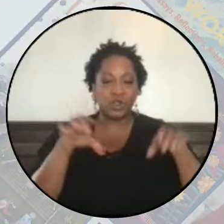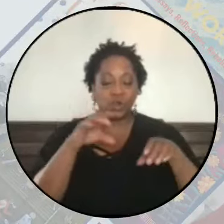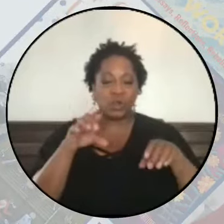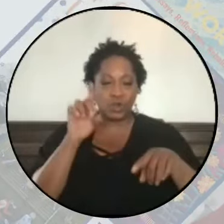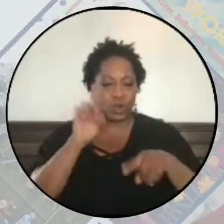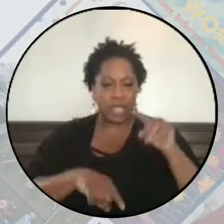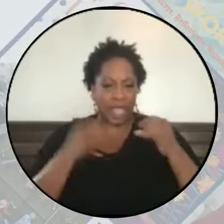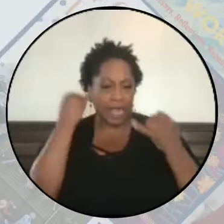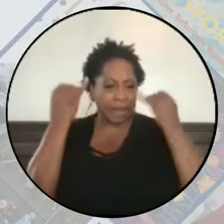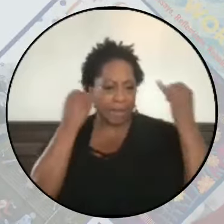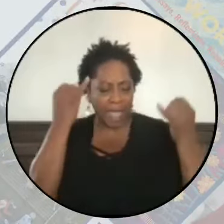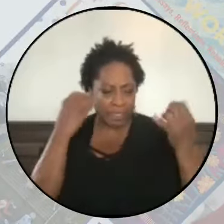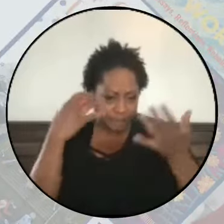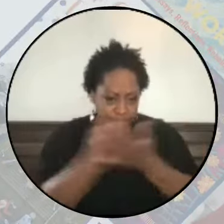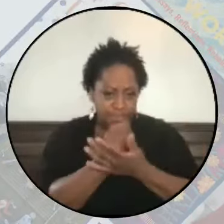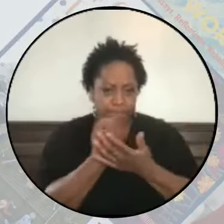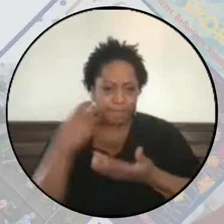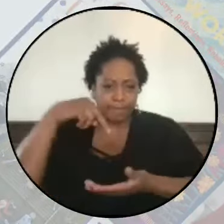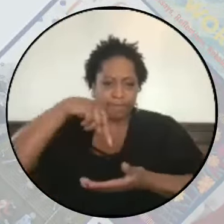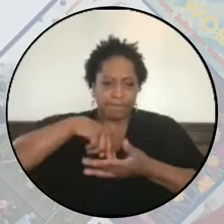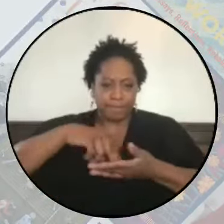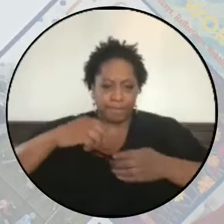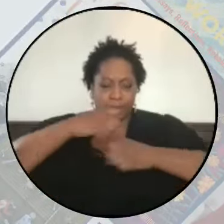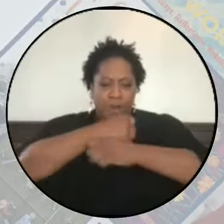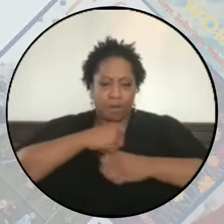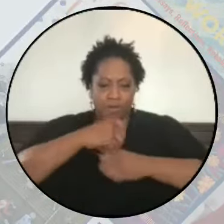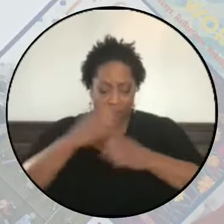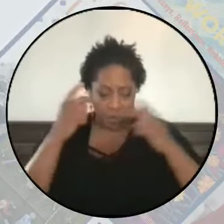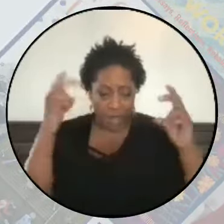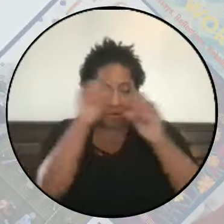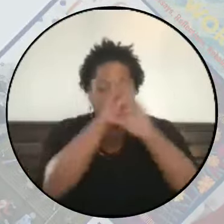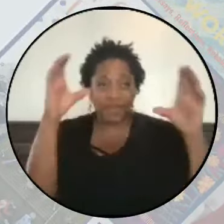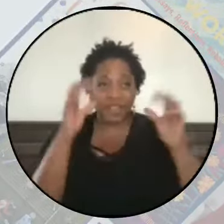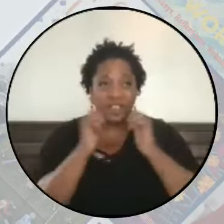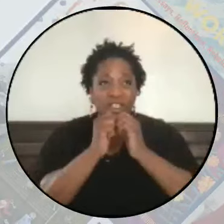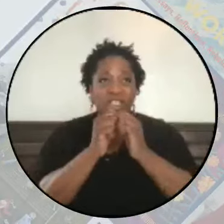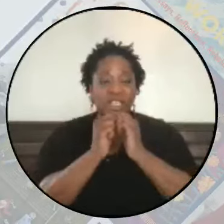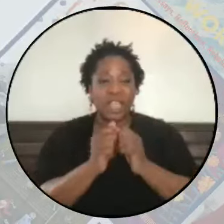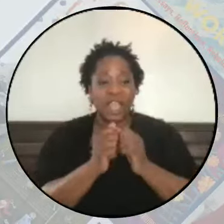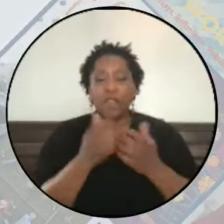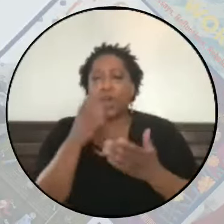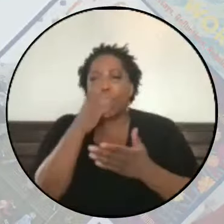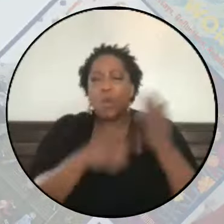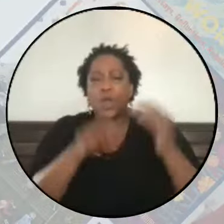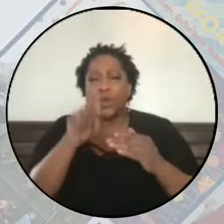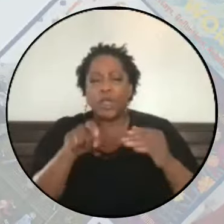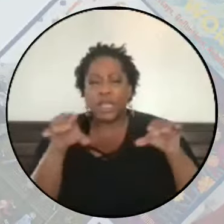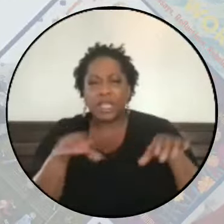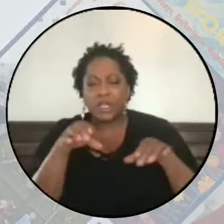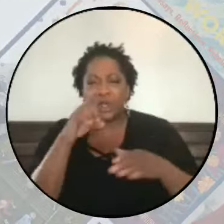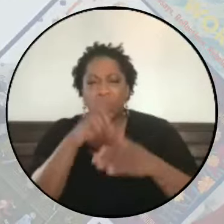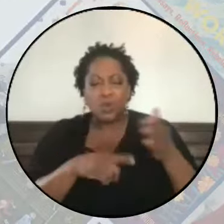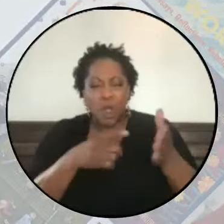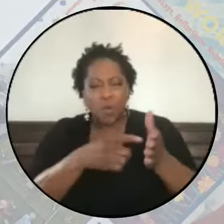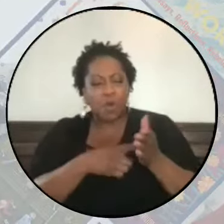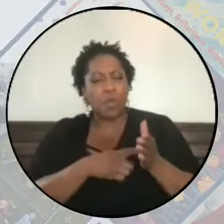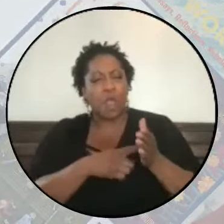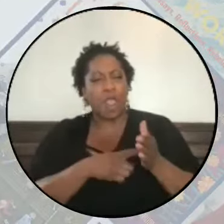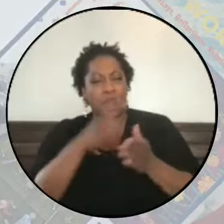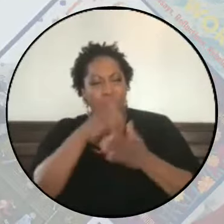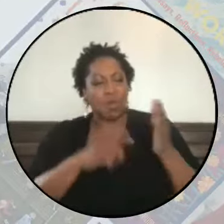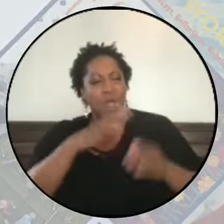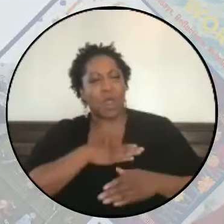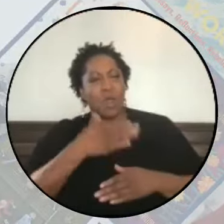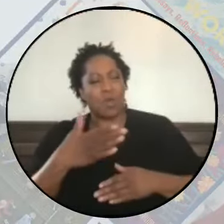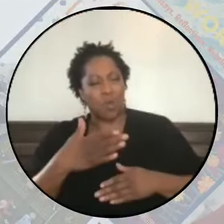unimaginable. And I think that's part of the visioning that we have to do together is what is it that we need to do? What will it take for